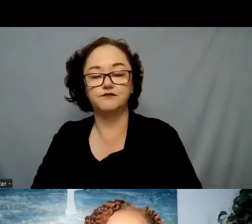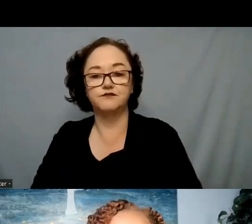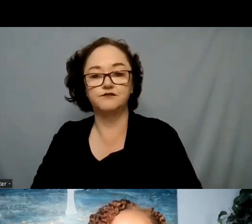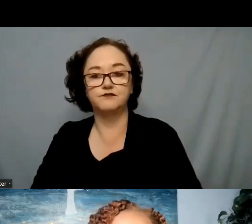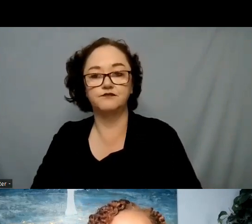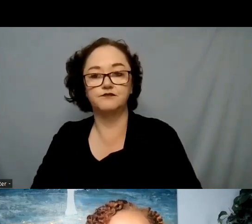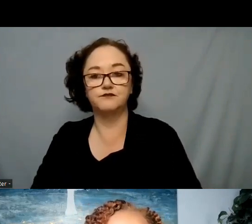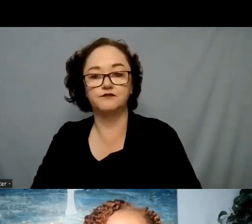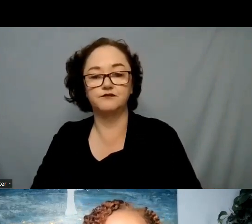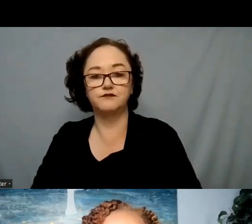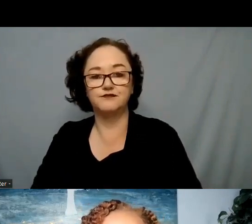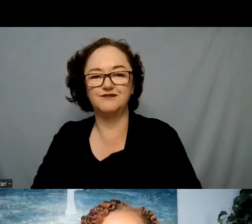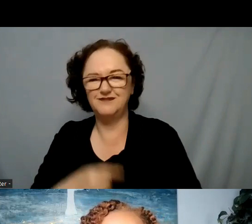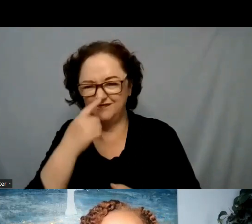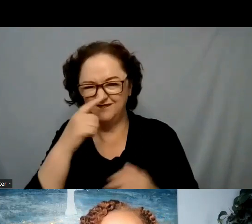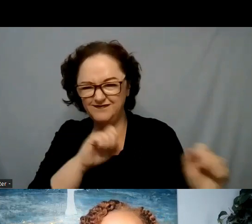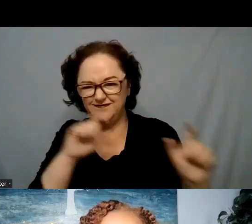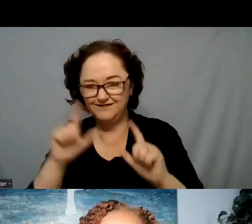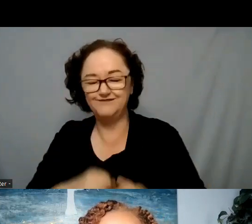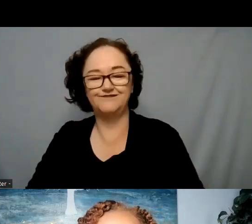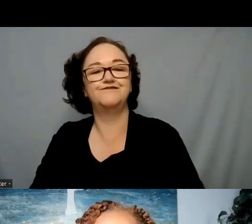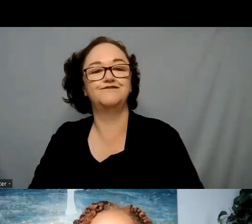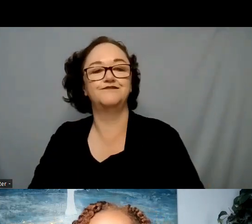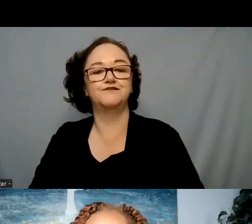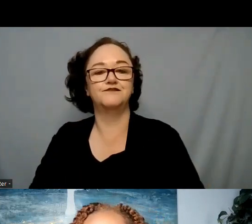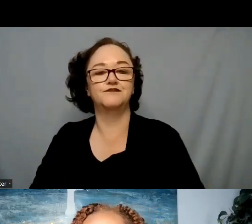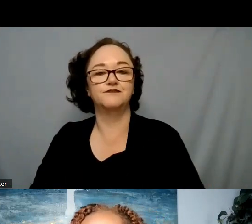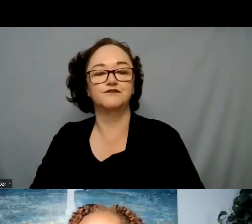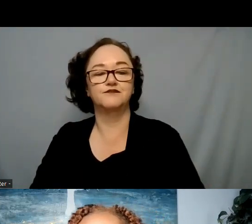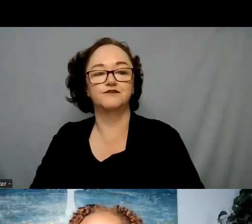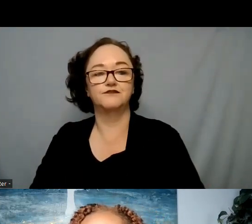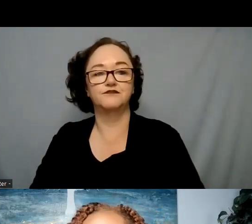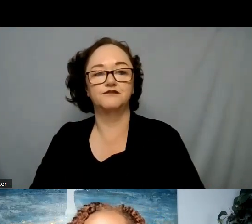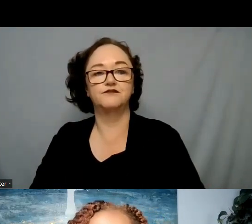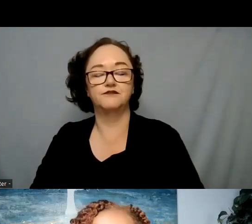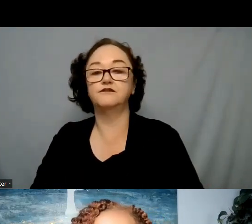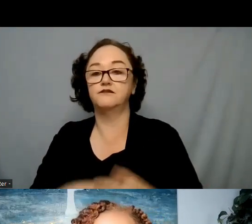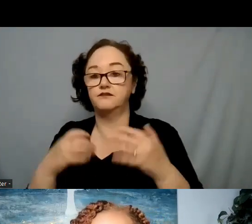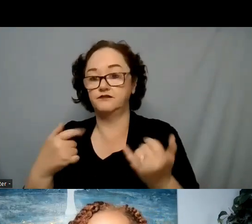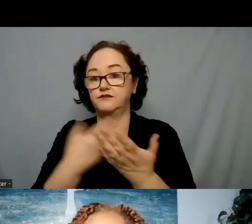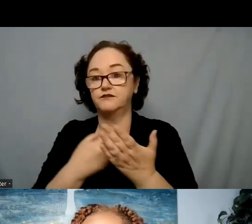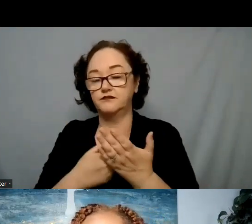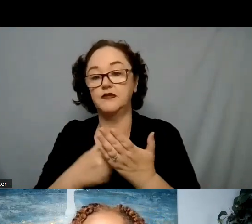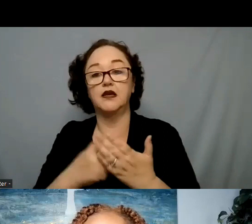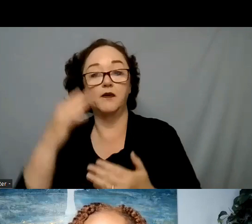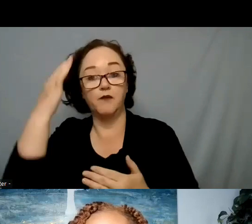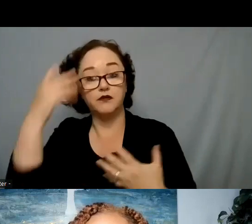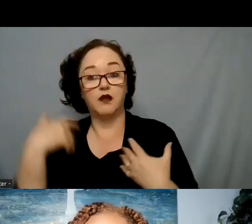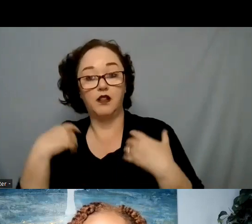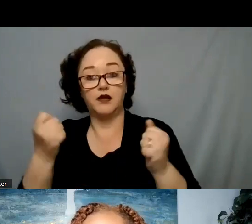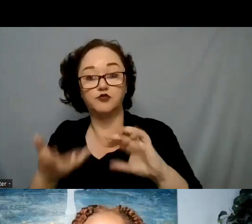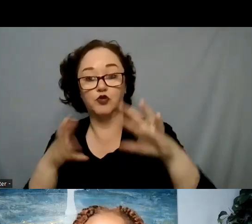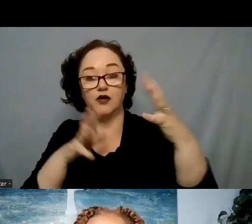can we do the next slide? Because we're going to talk about the mental health crisis in teen